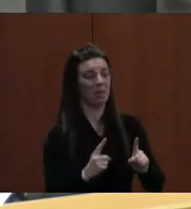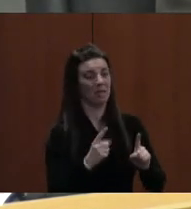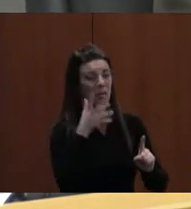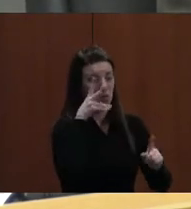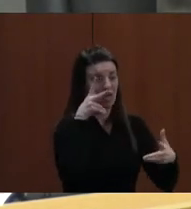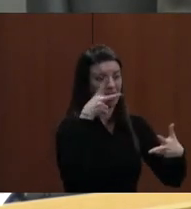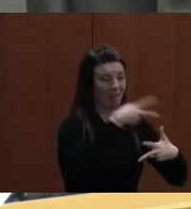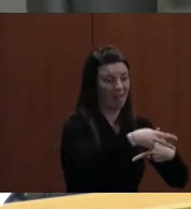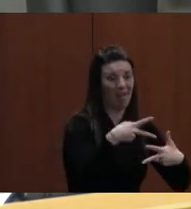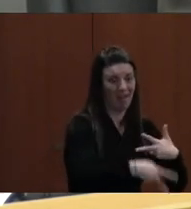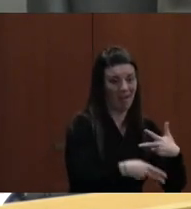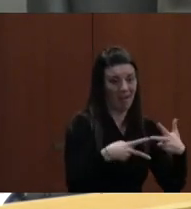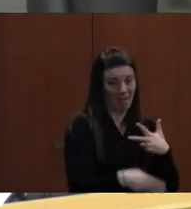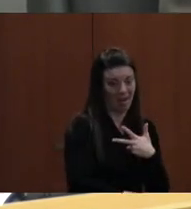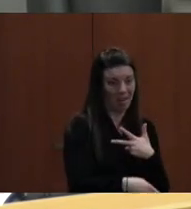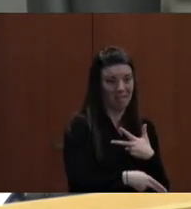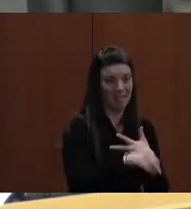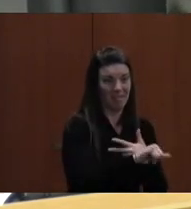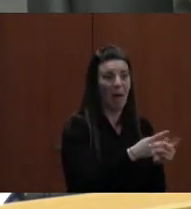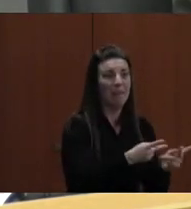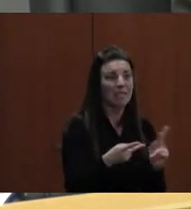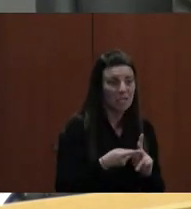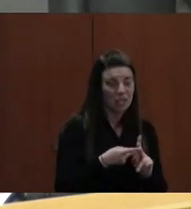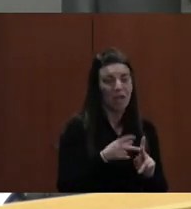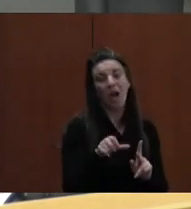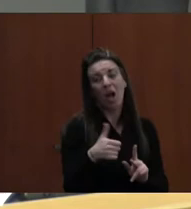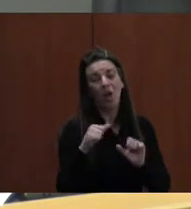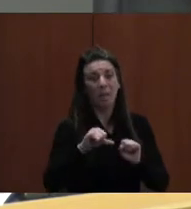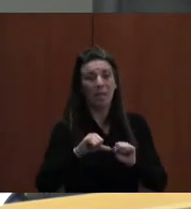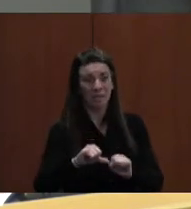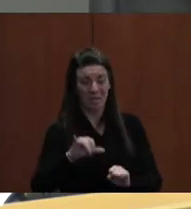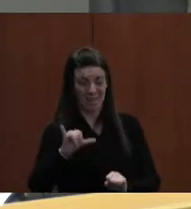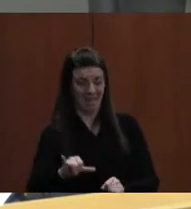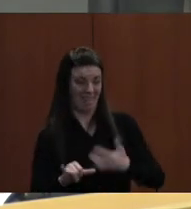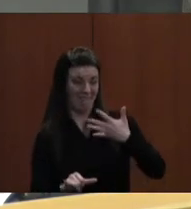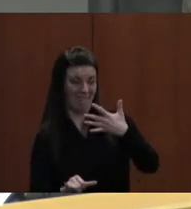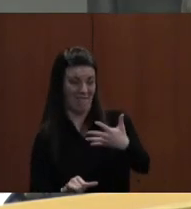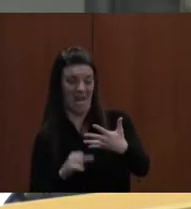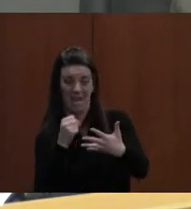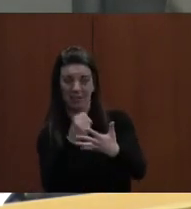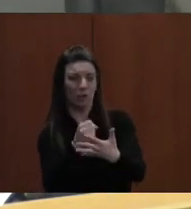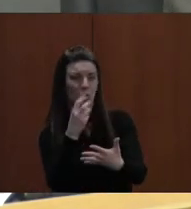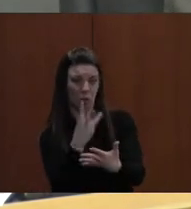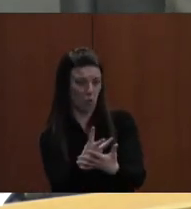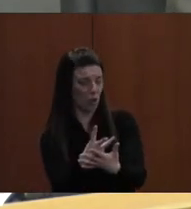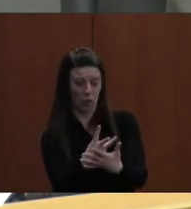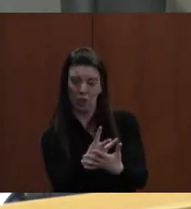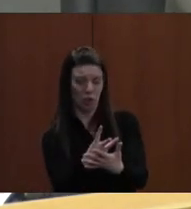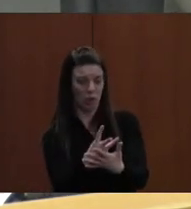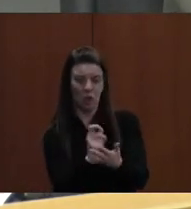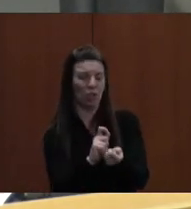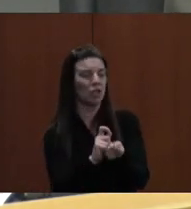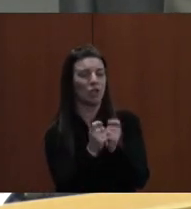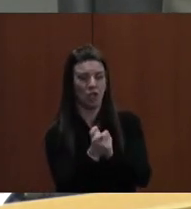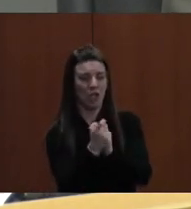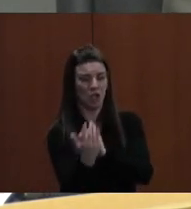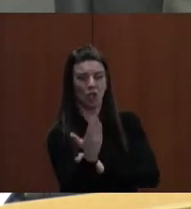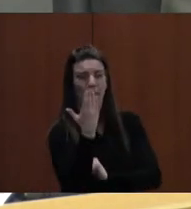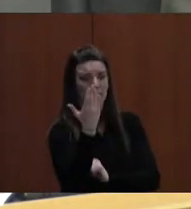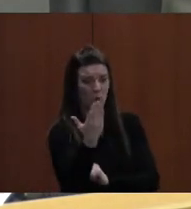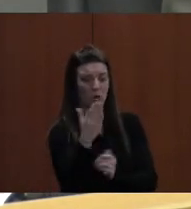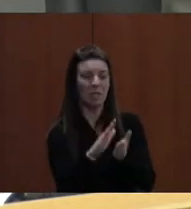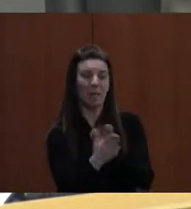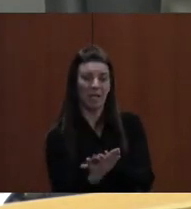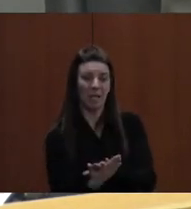The other possibility would be the five social workers we had in here, you could change that motion to be two more counselors.